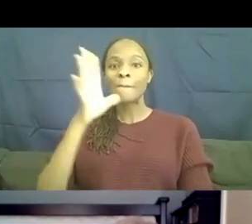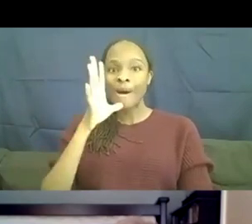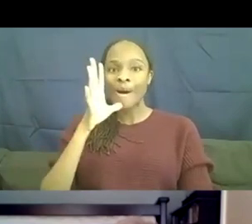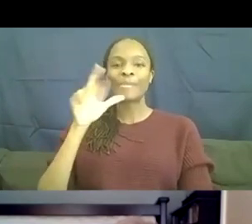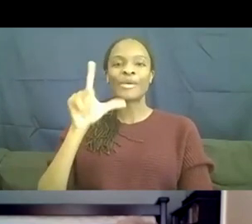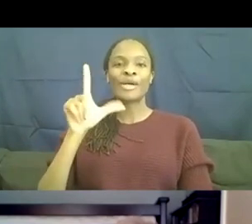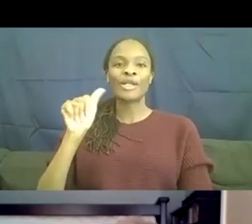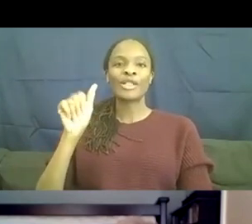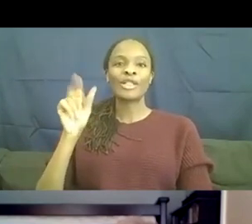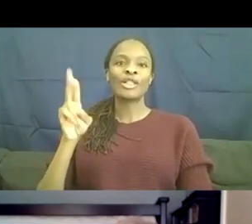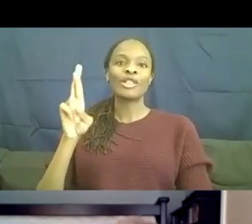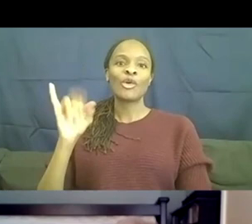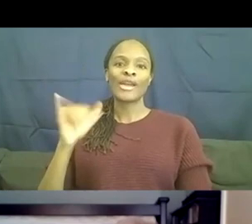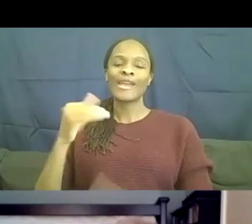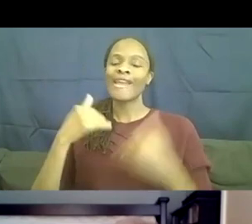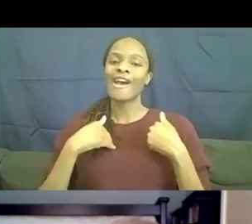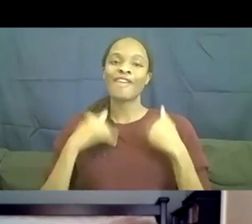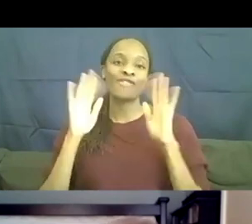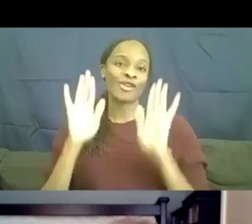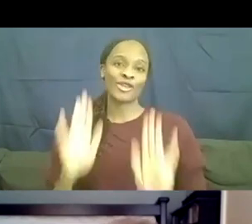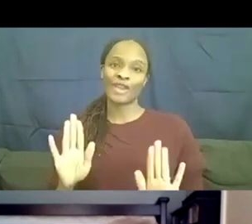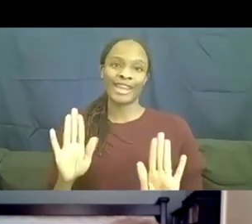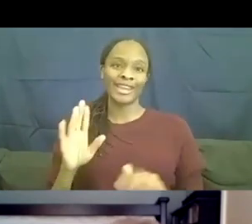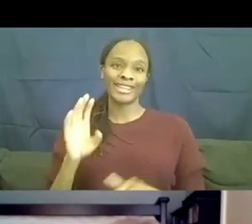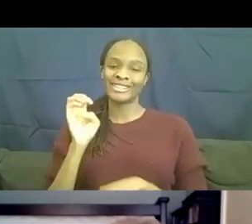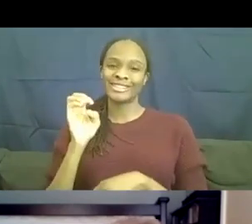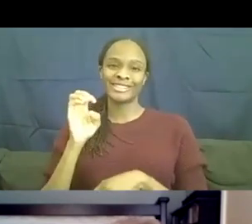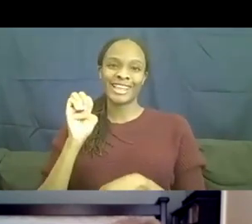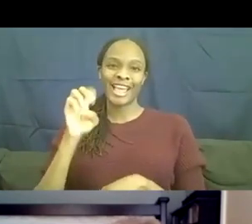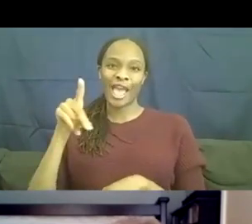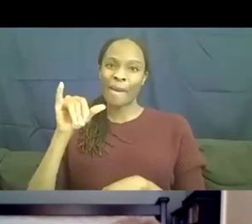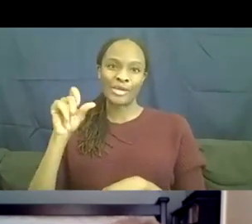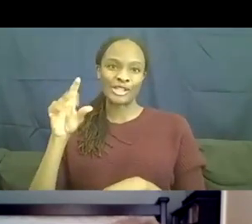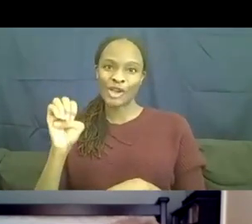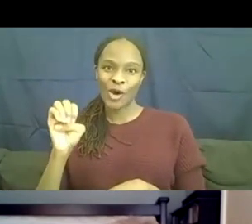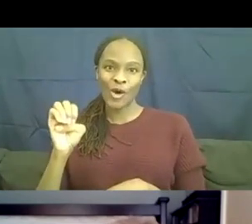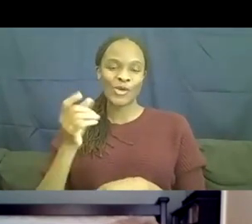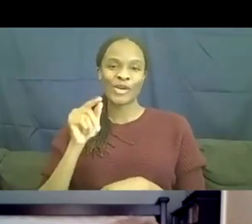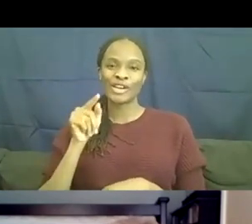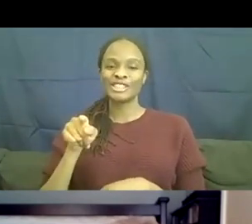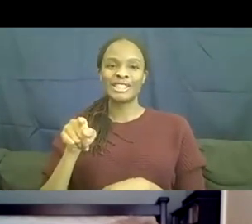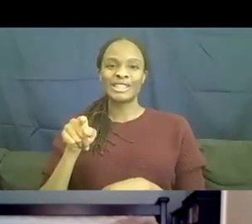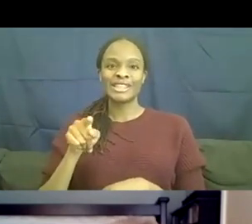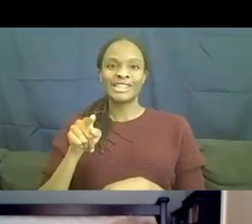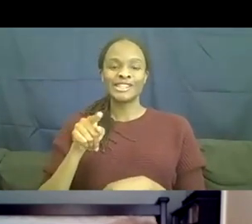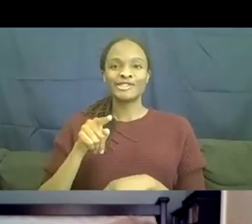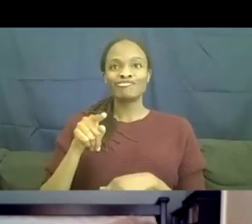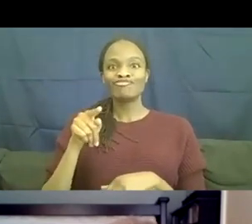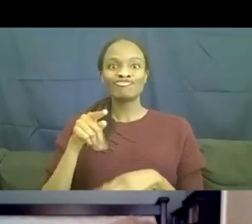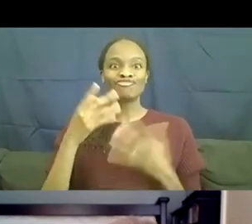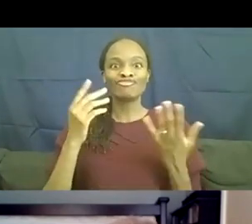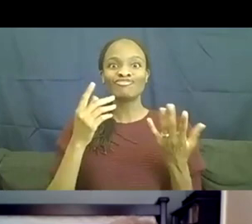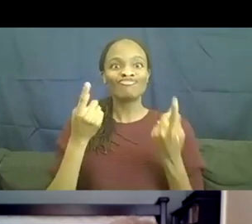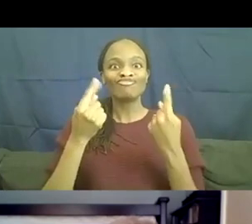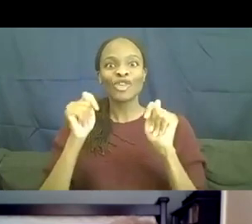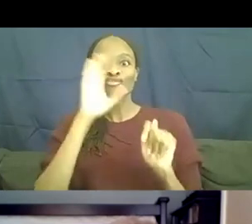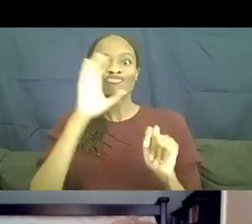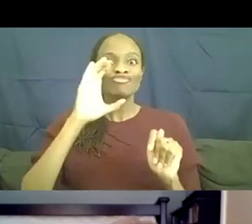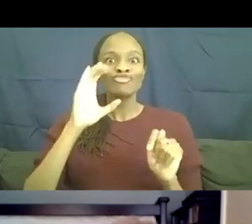wonderful episode of Moving On with Rachel as she, uh, explores, uh, running for president and